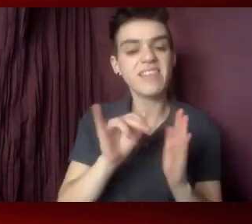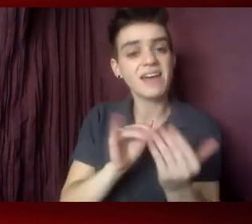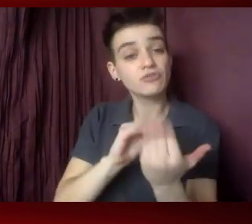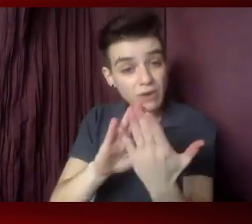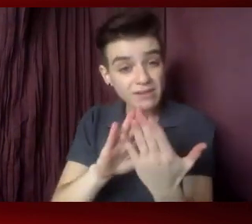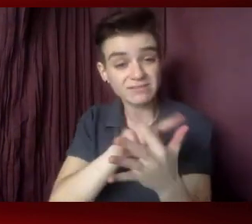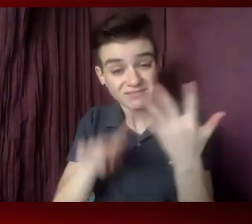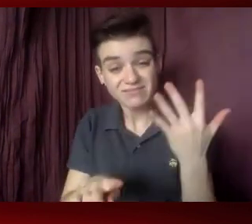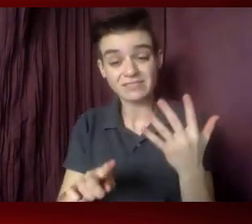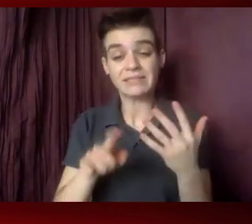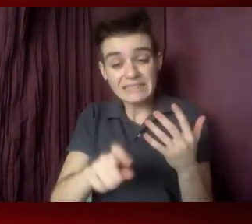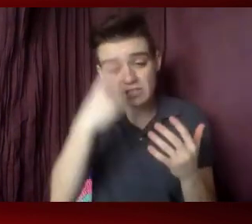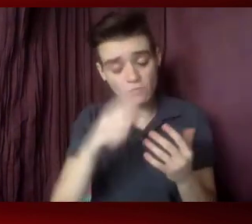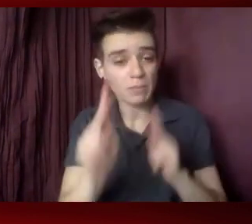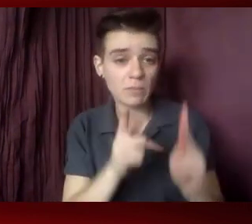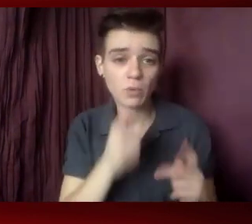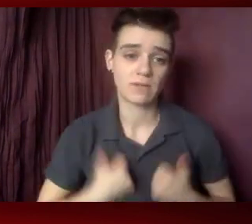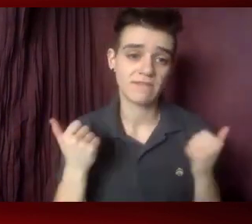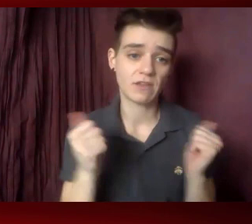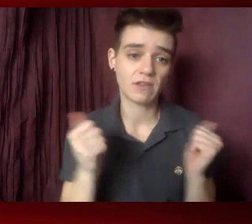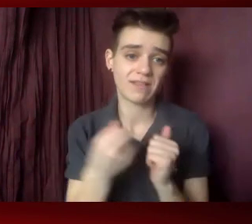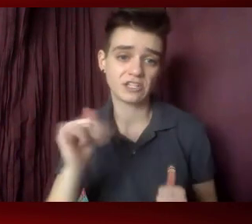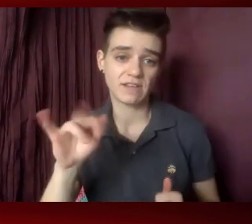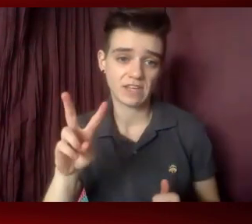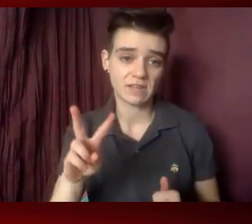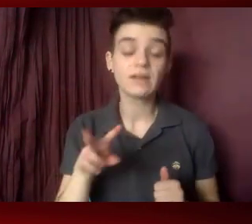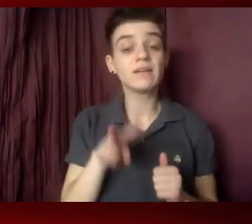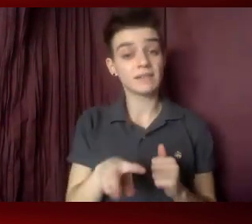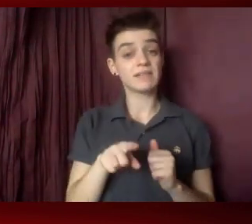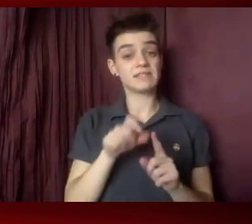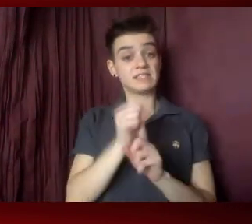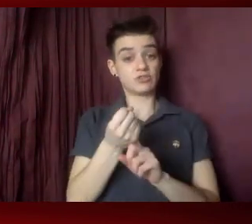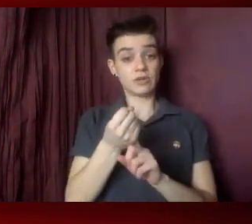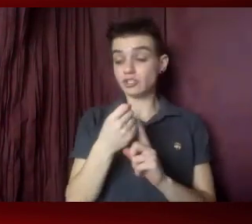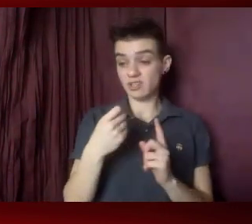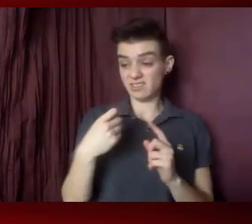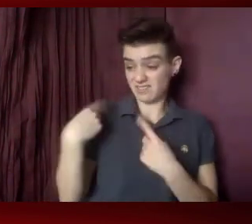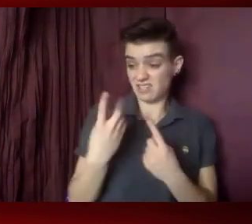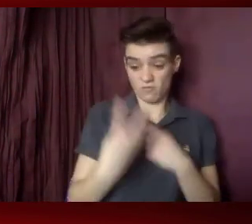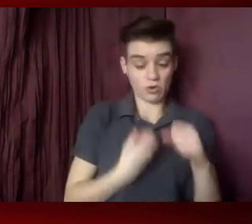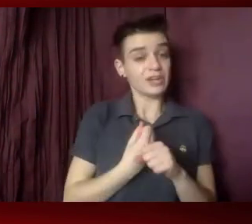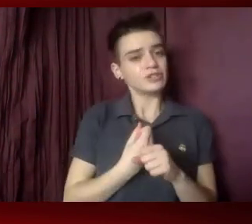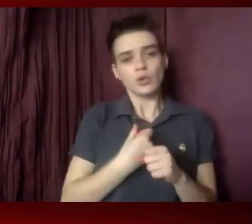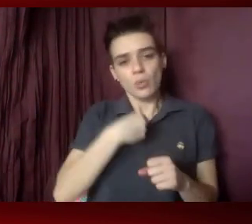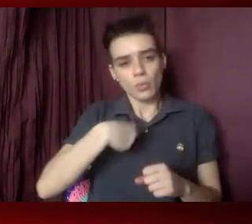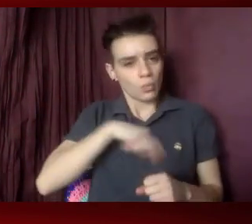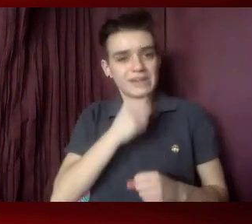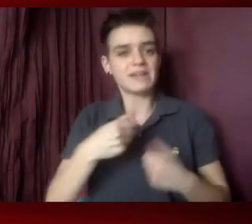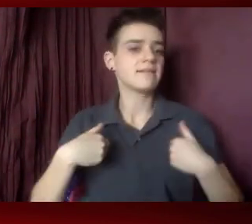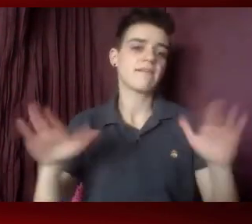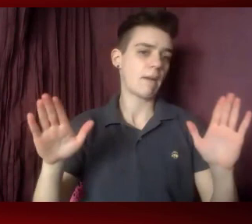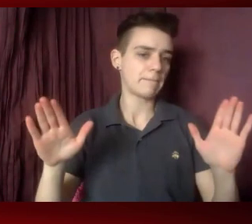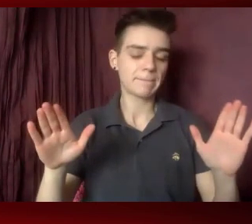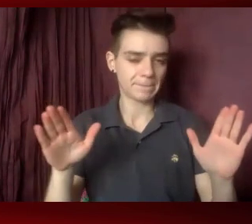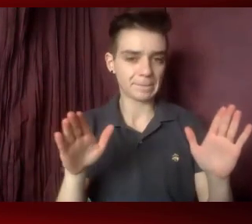living with HIV. And we're in this position today because together we never gave up and kept fighting despite the dark times,